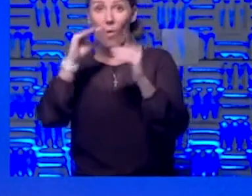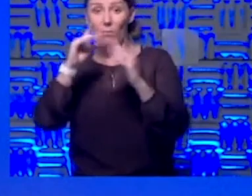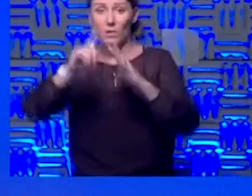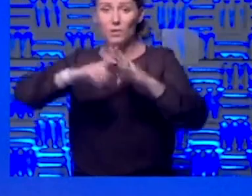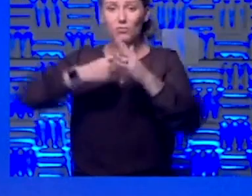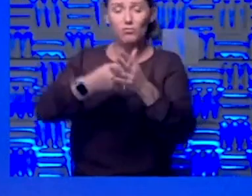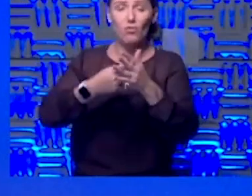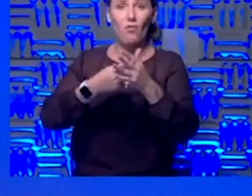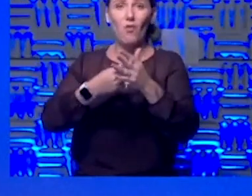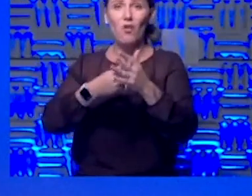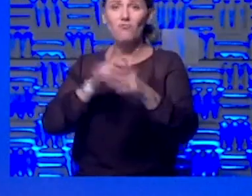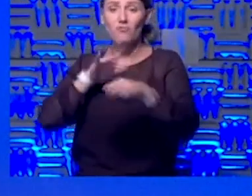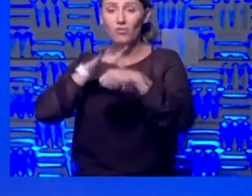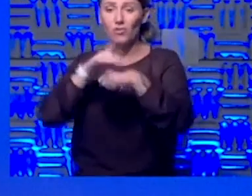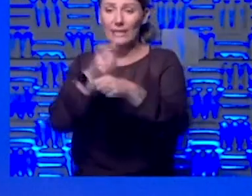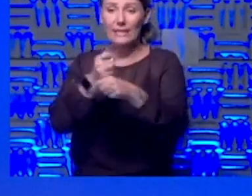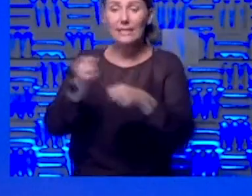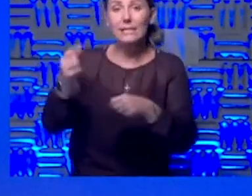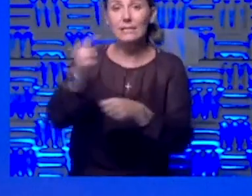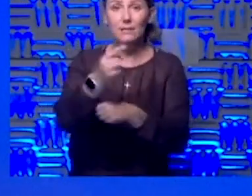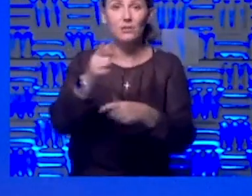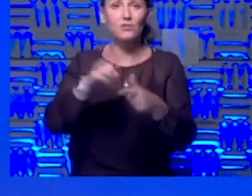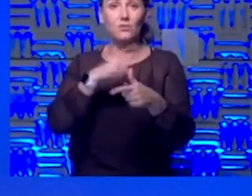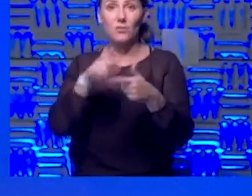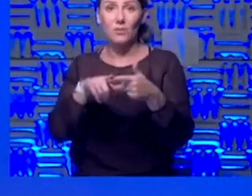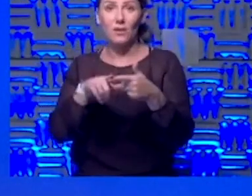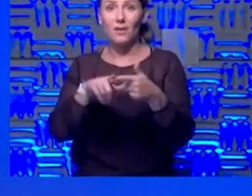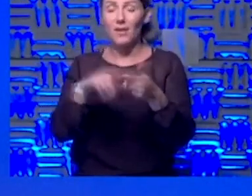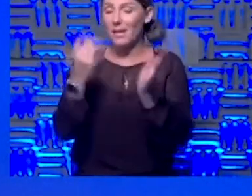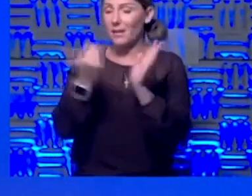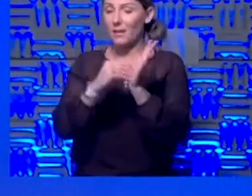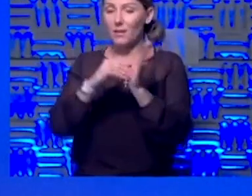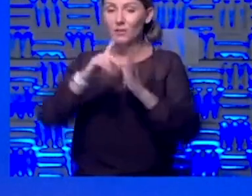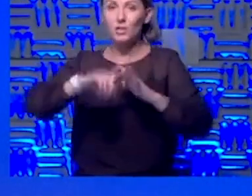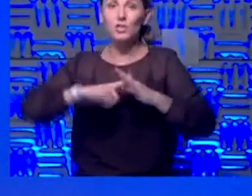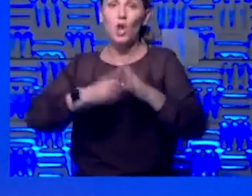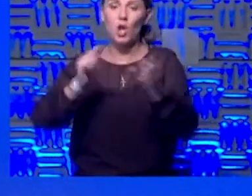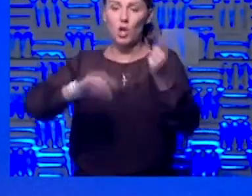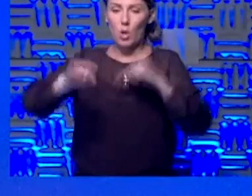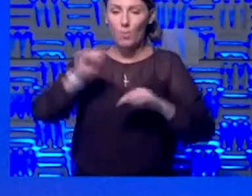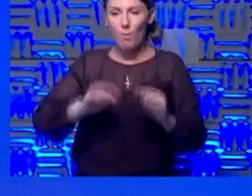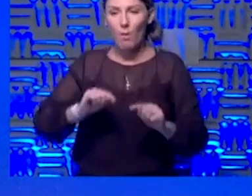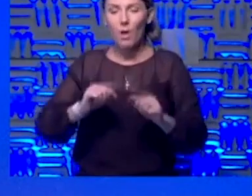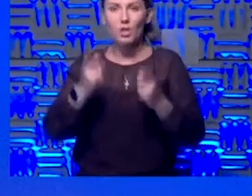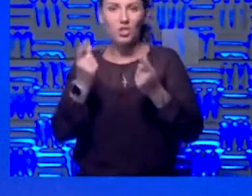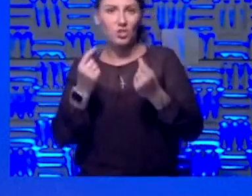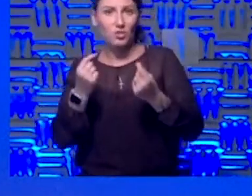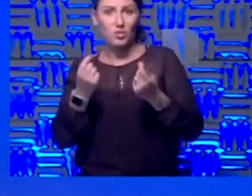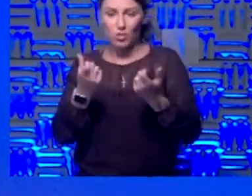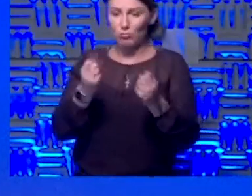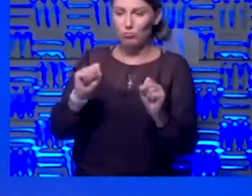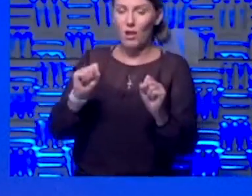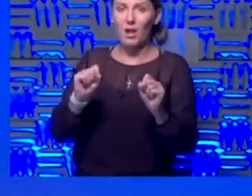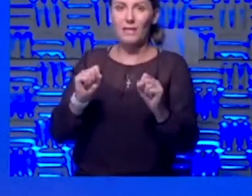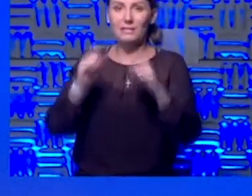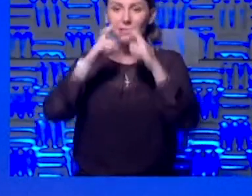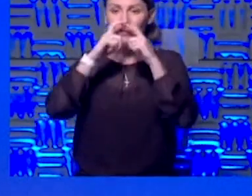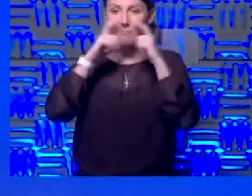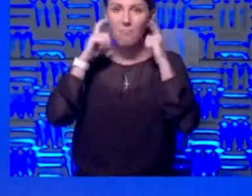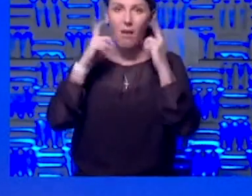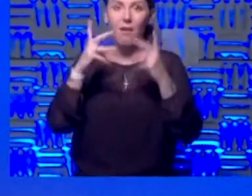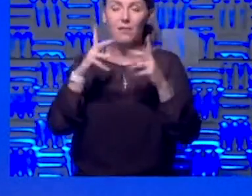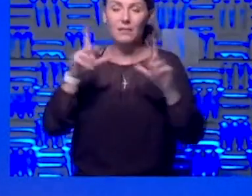early next year. Um, and then we will again, start to get back to what we can do, try to get mass